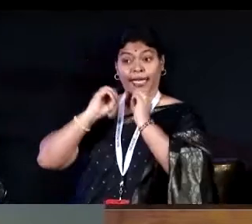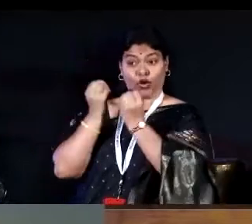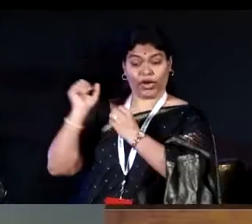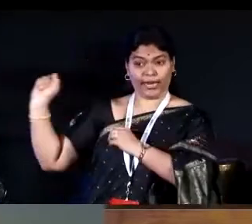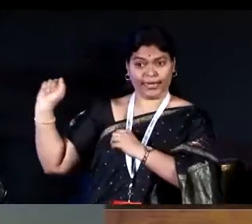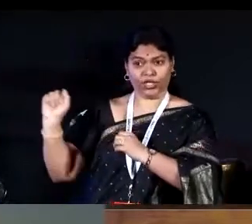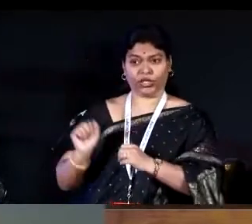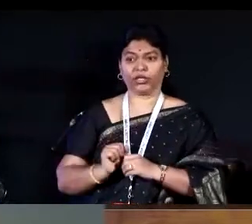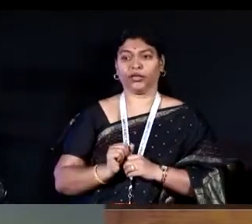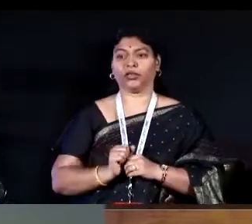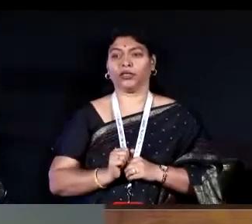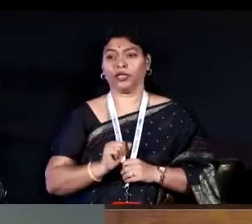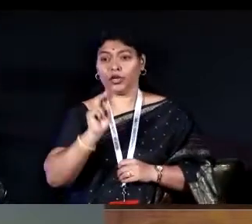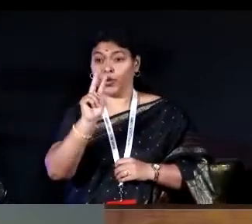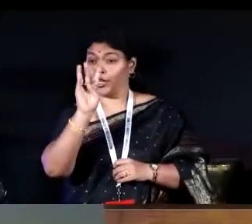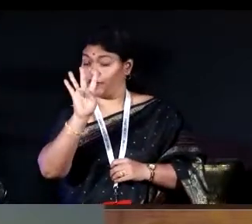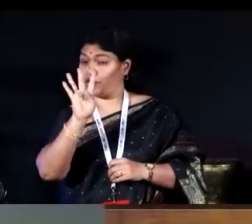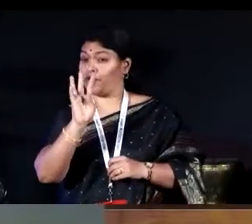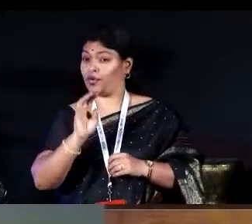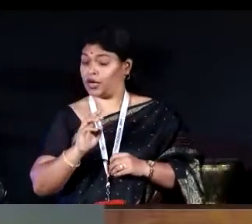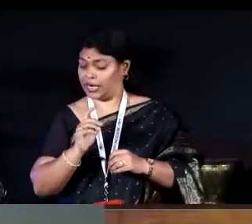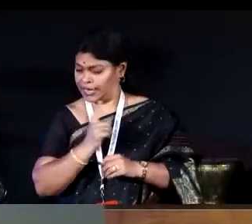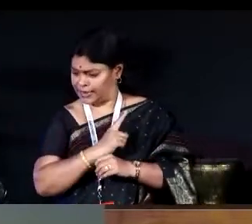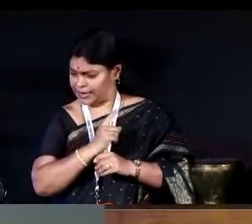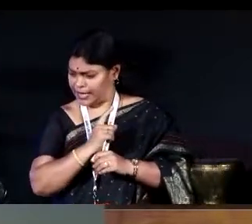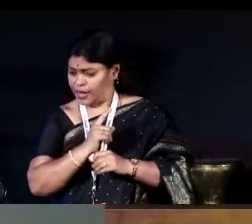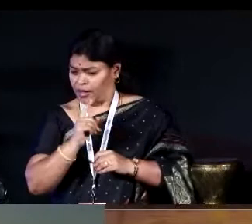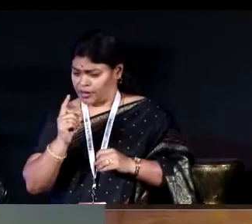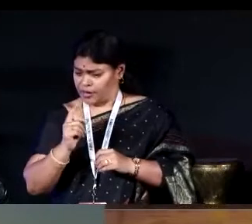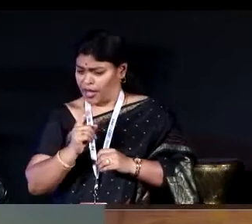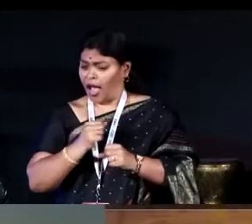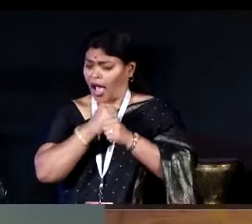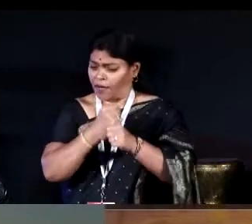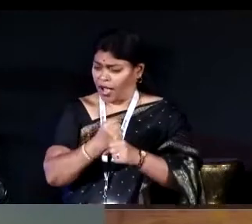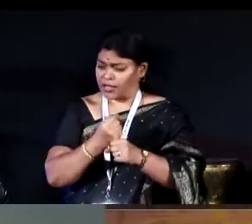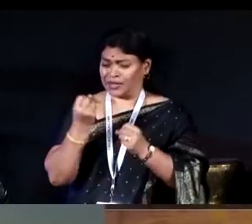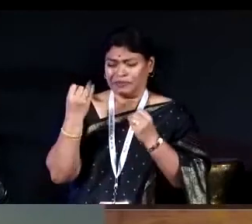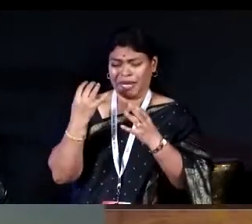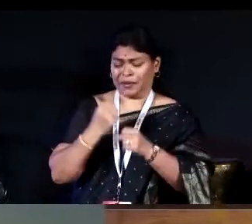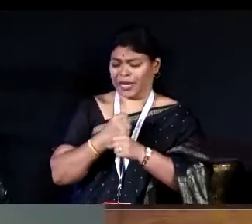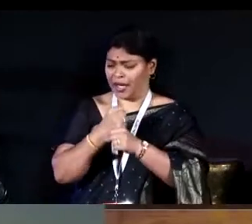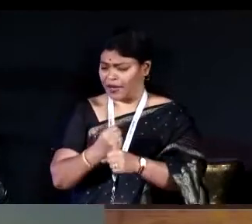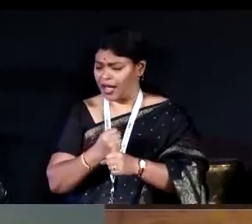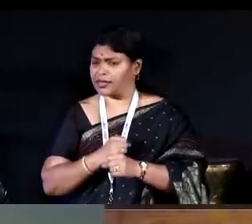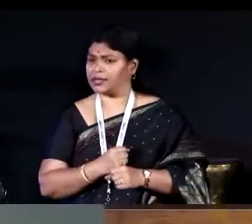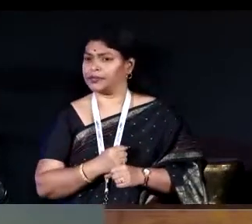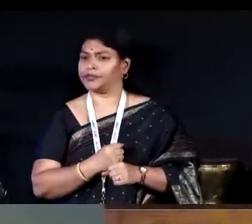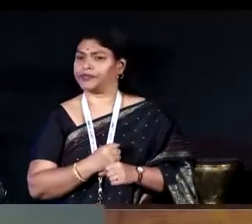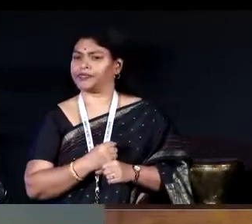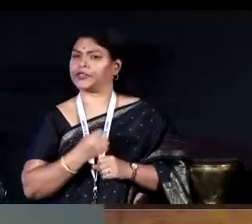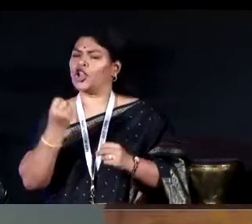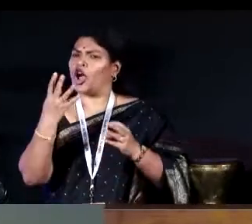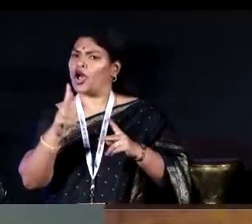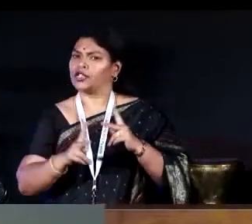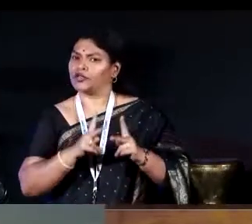22 states we work, best possible awards, we deal with about 3000 tons of material, lot of people think that we are in the business of